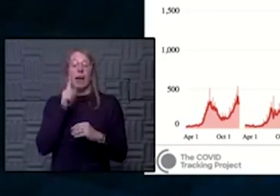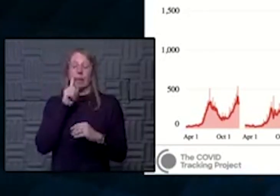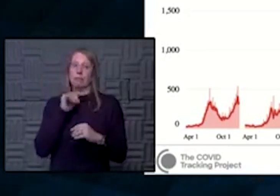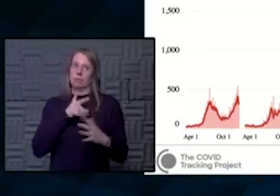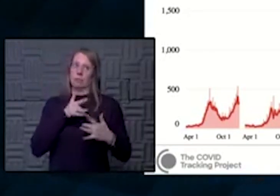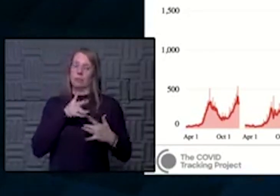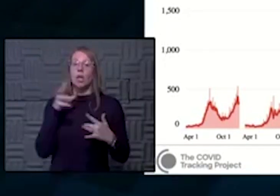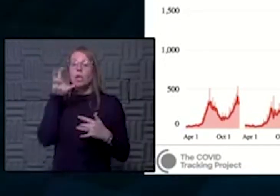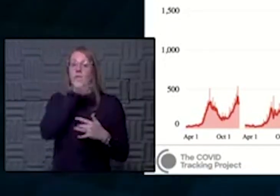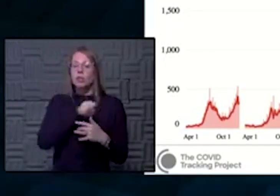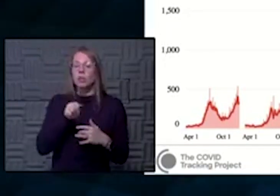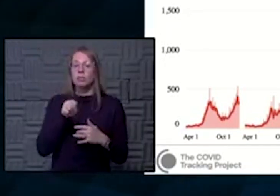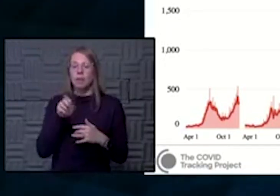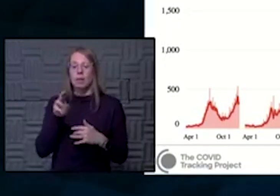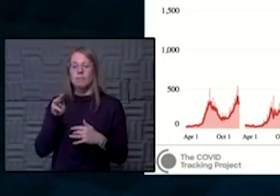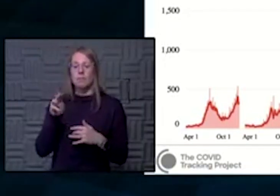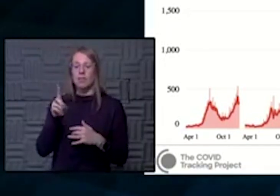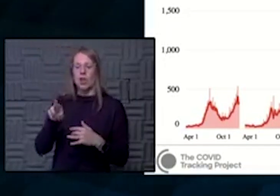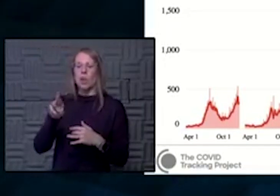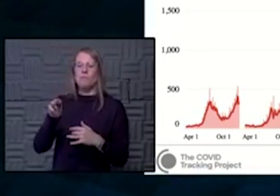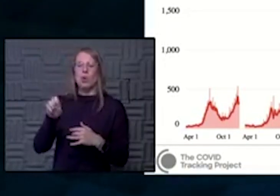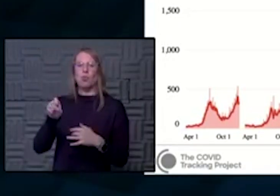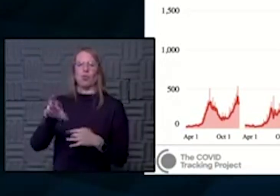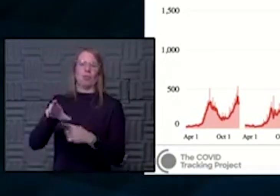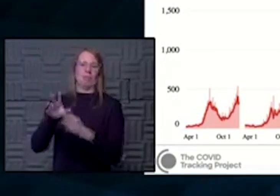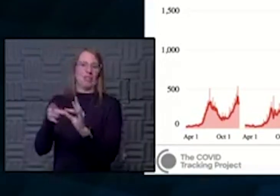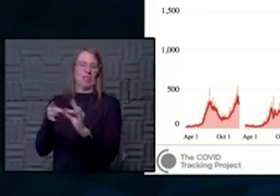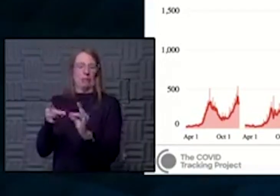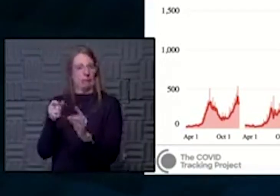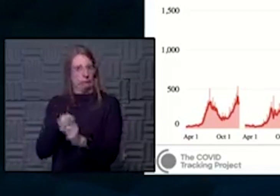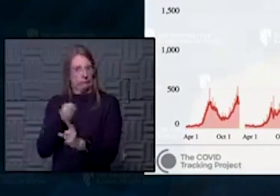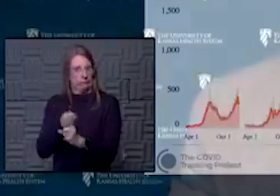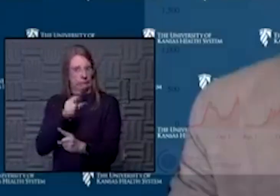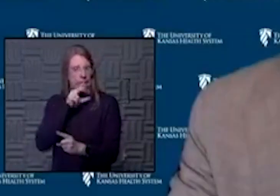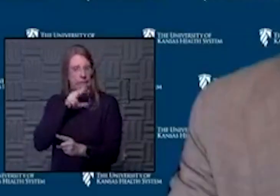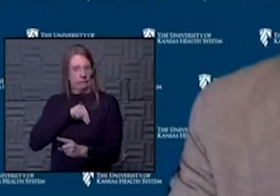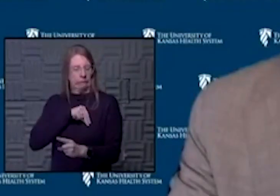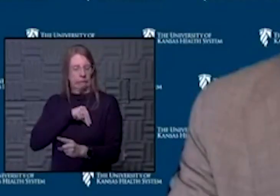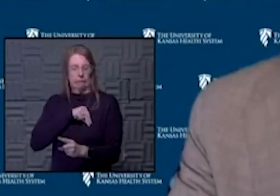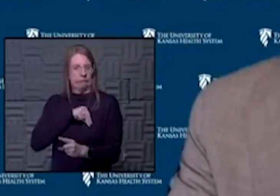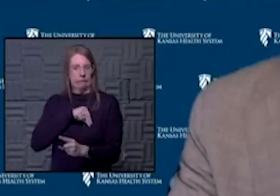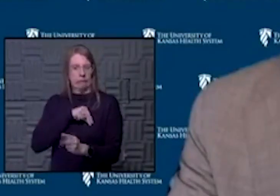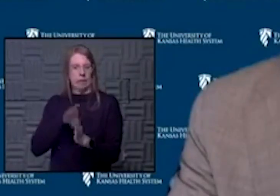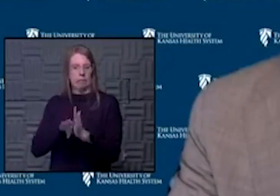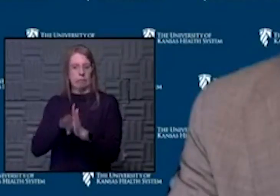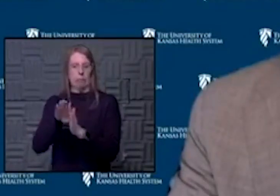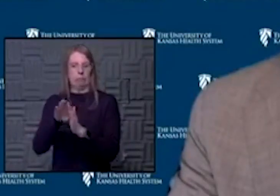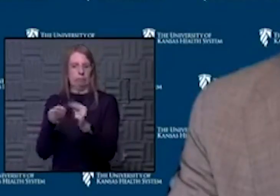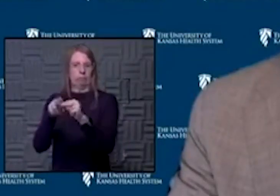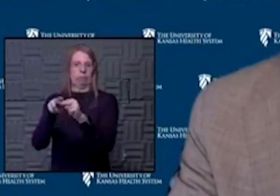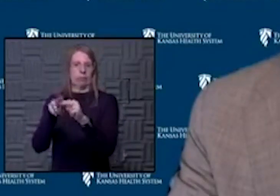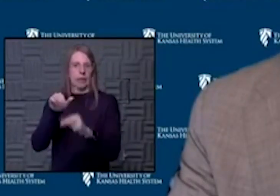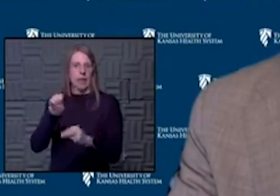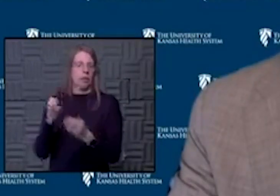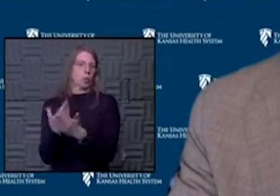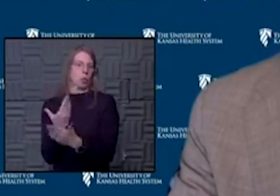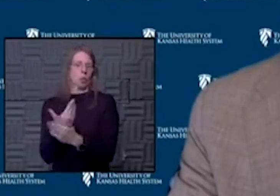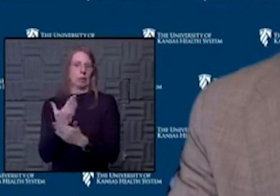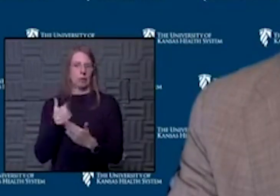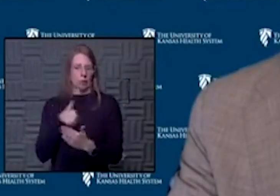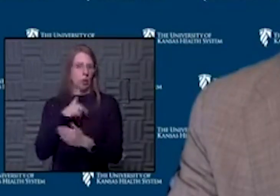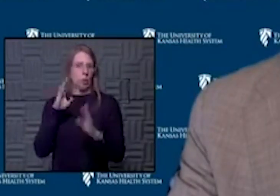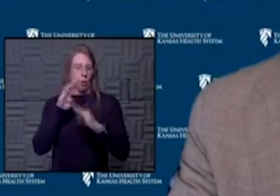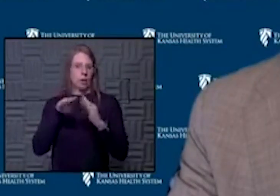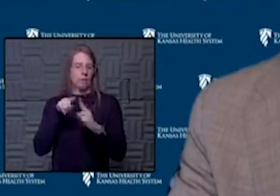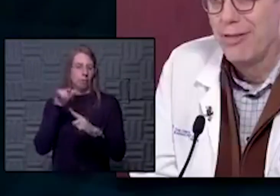assuming as Dr. Mosher mentioned, that the impact of Thanksgiving is not another increase in new cases. And we're all worried about that.